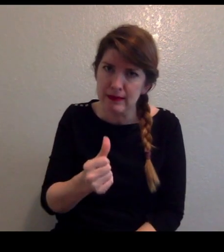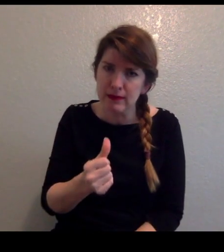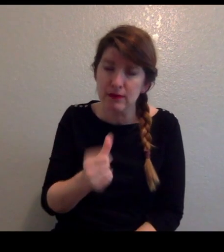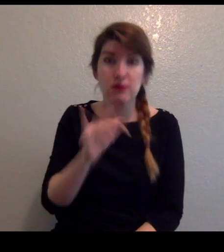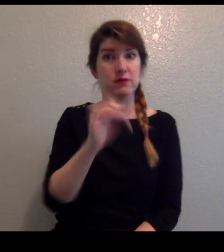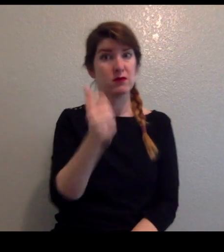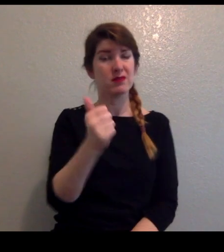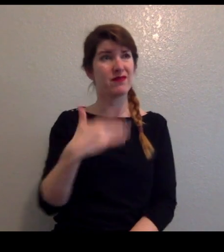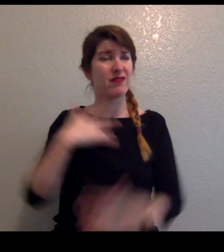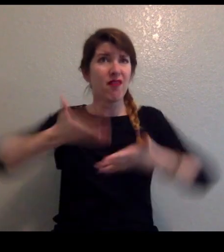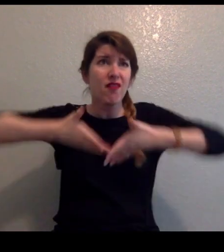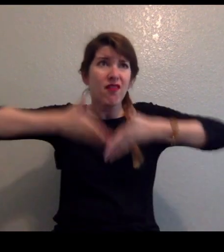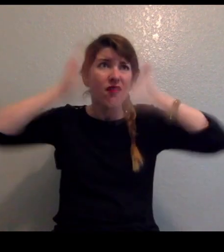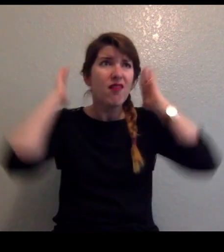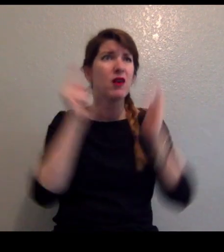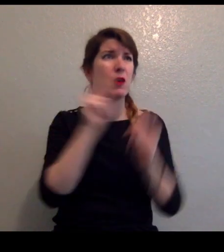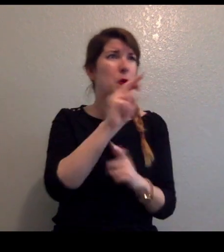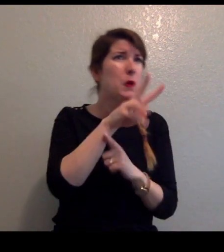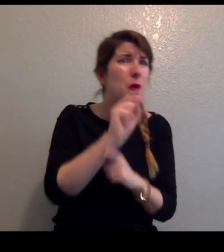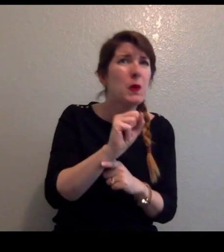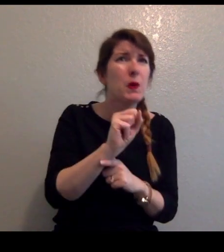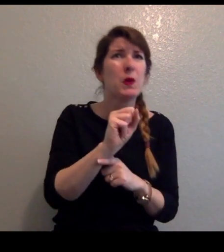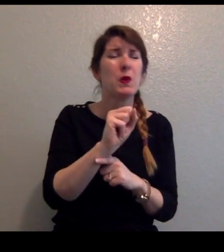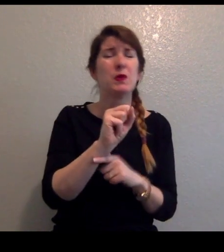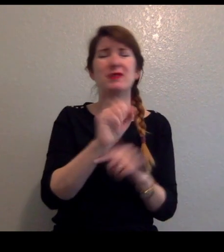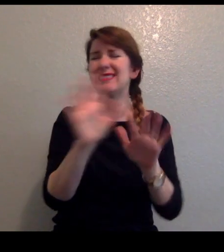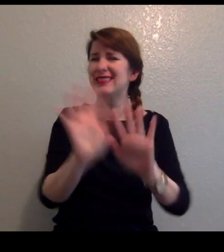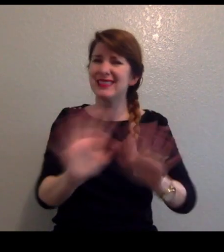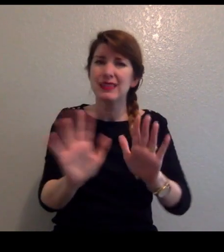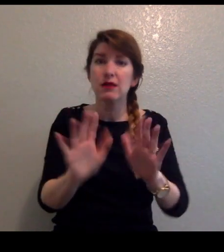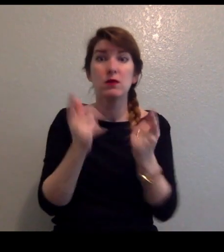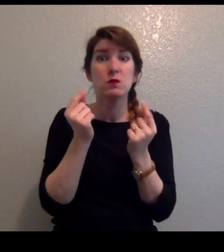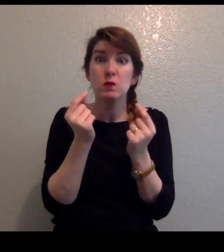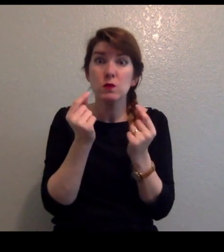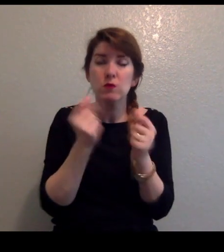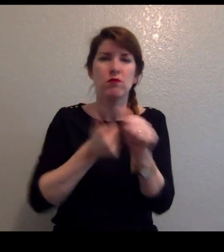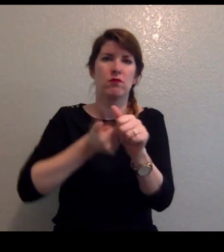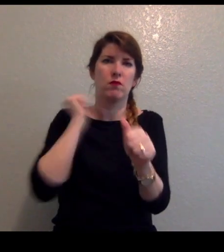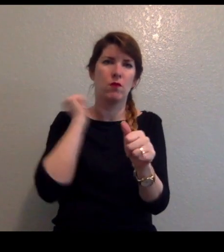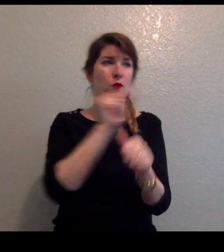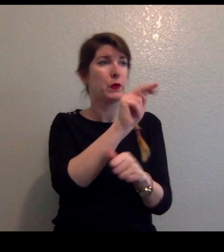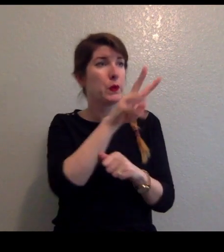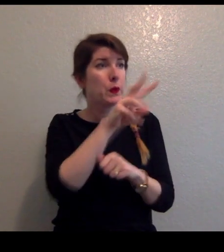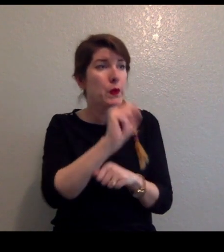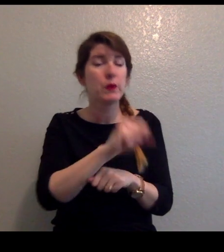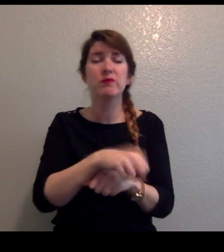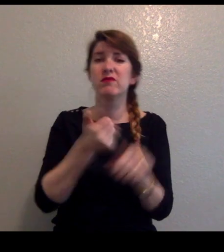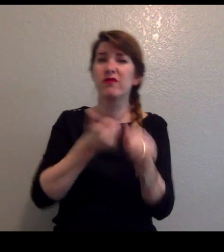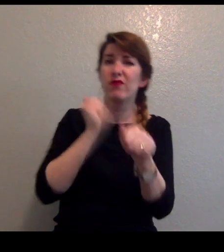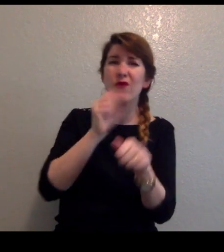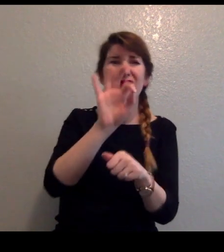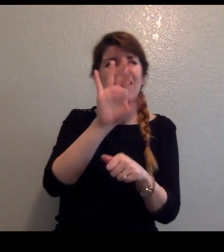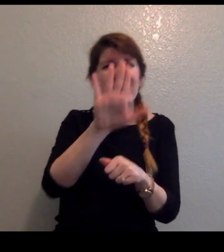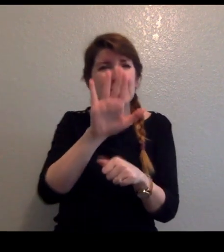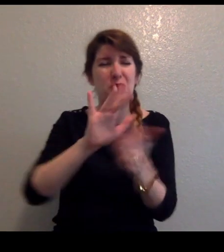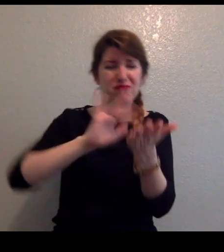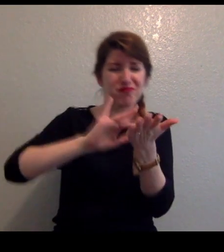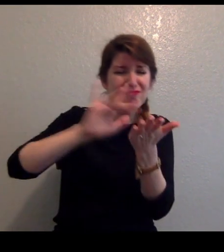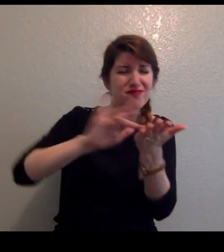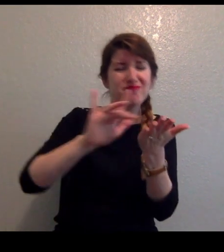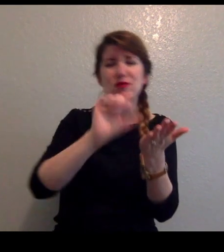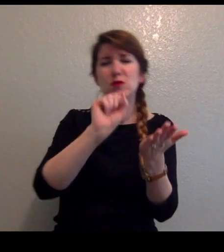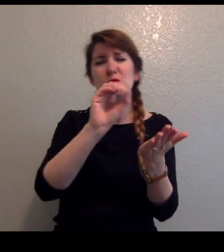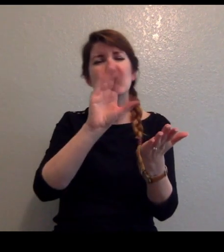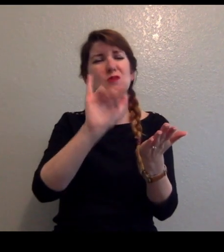Instead of cable news and social media, stick to sources like the World Health Organization. They'll give you the big picture, not just the